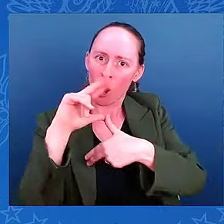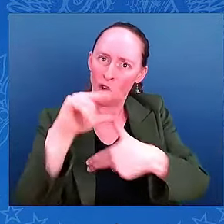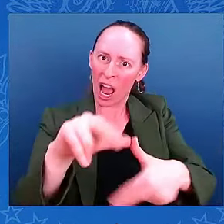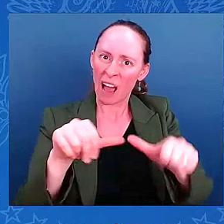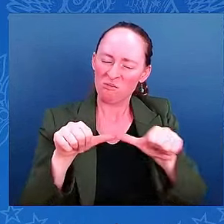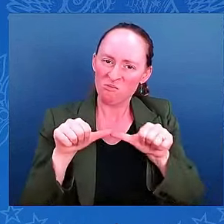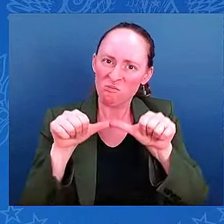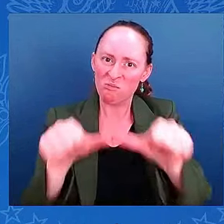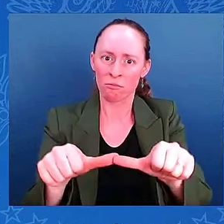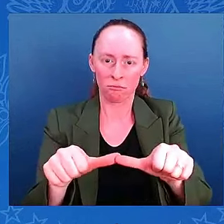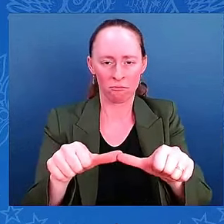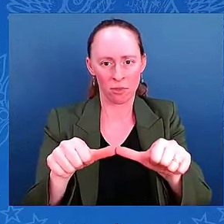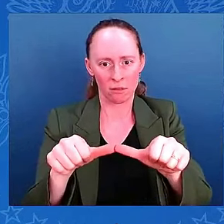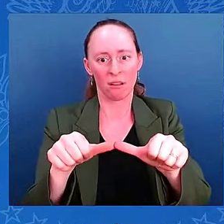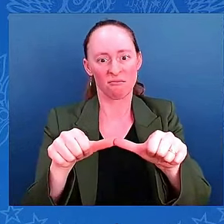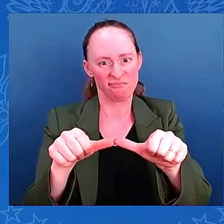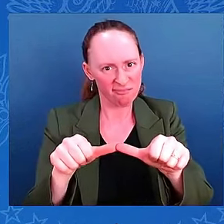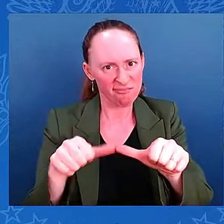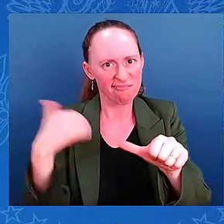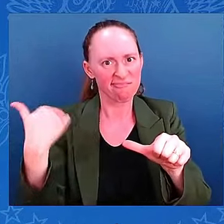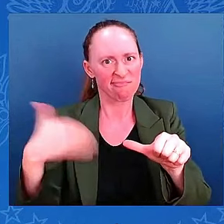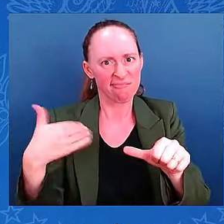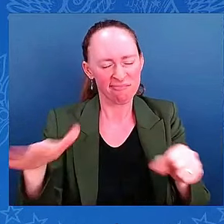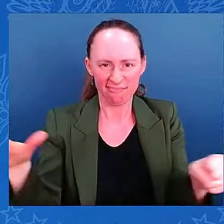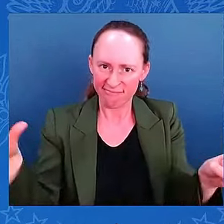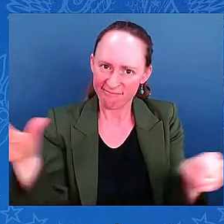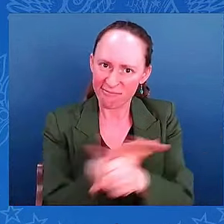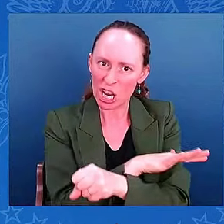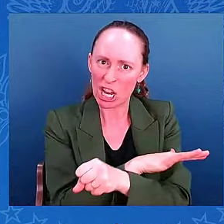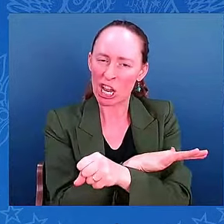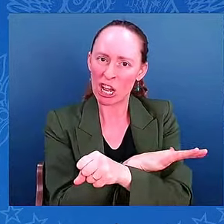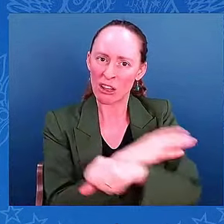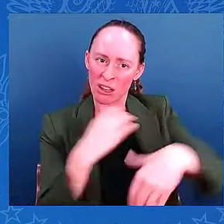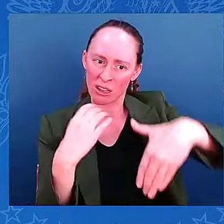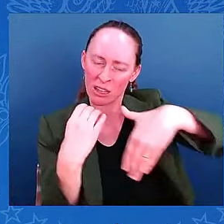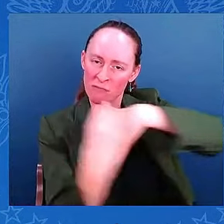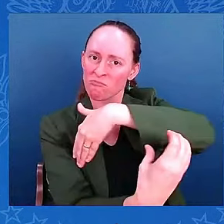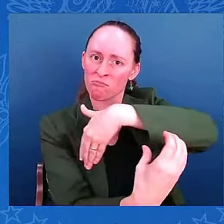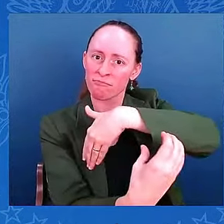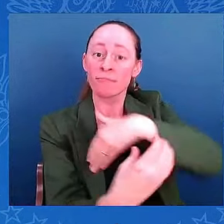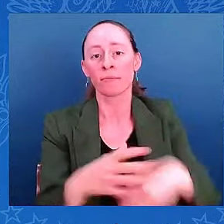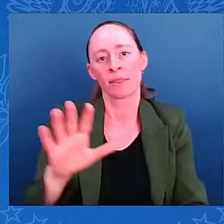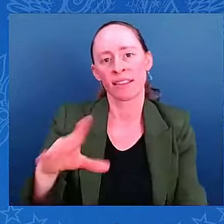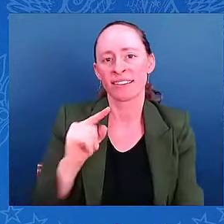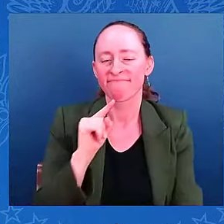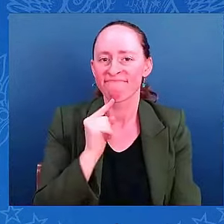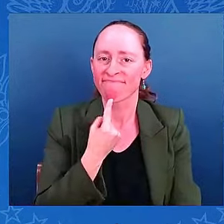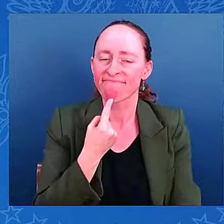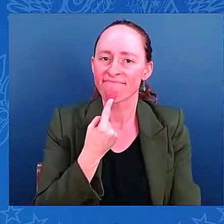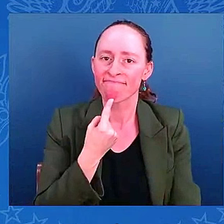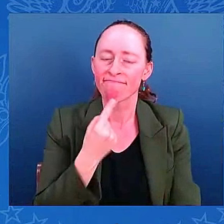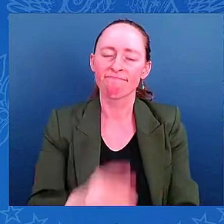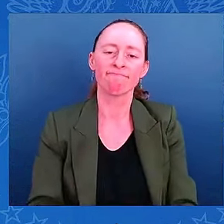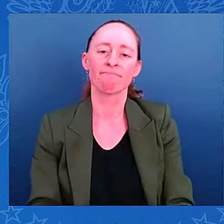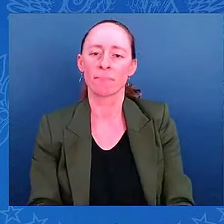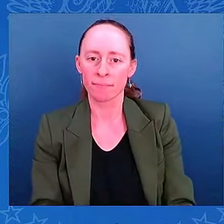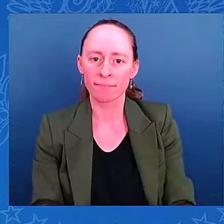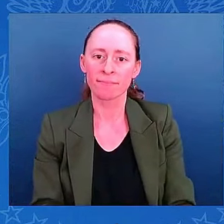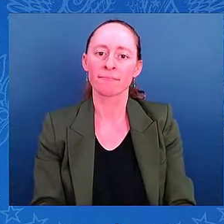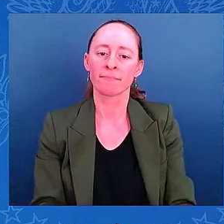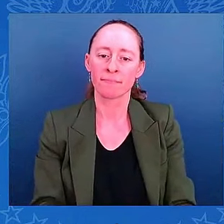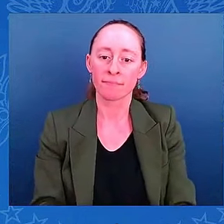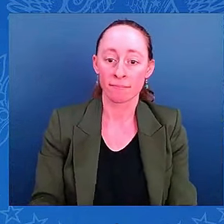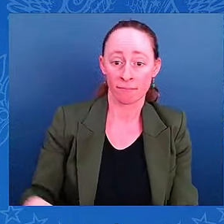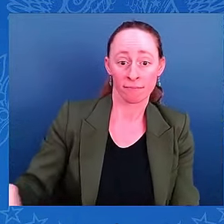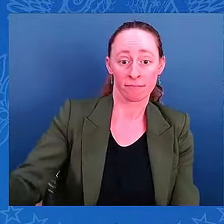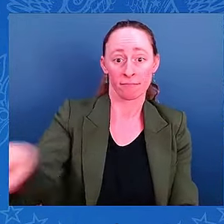coast as well. So, it's really important to focus on those impacts. Again, seeing those impacts on both coasts, we're really starting